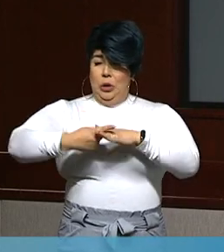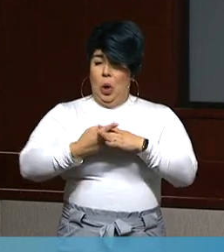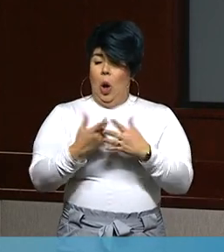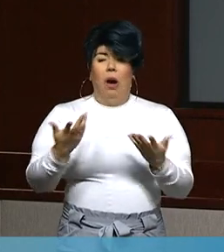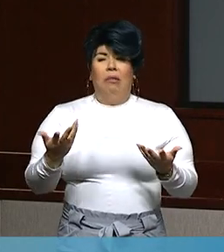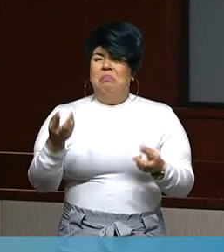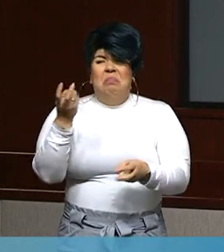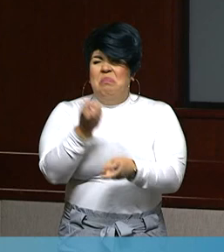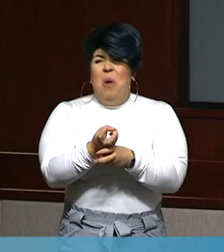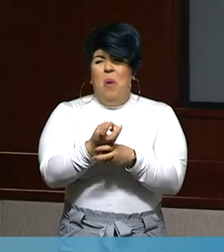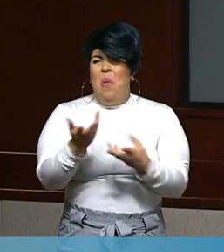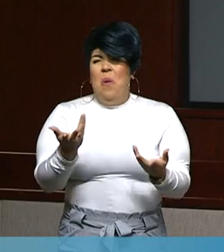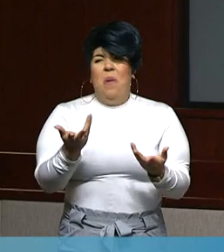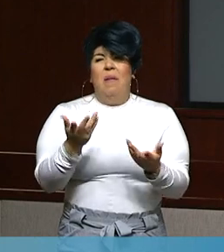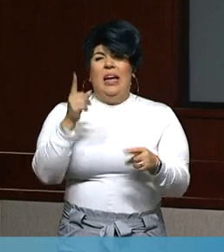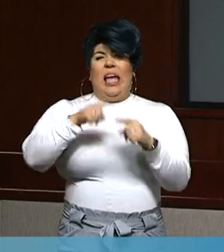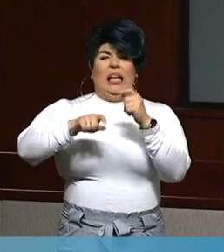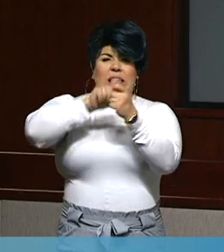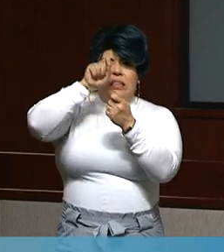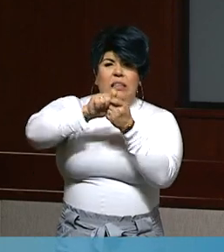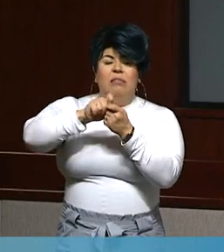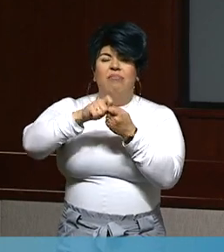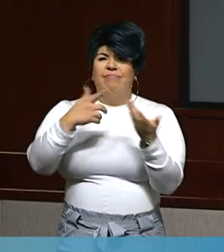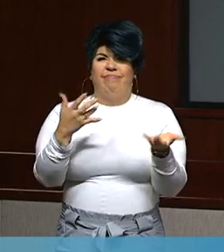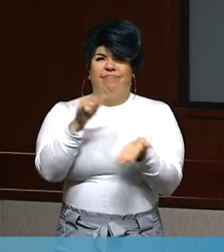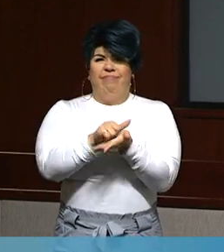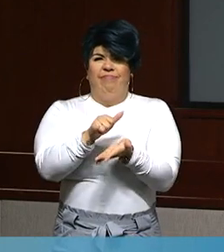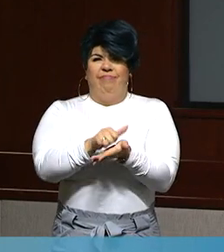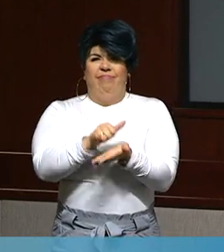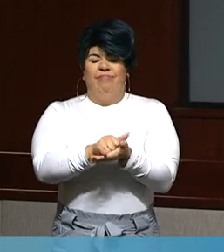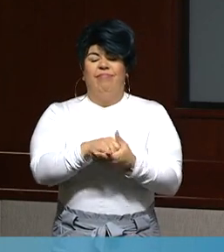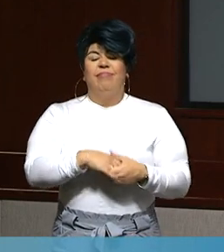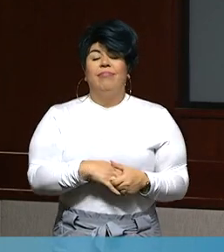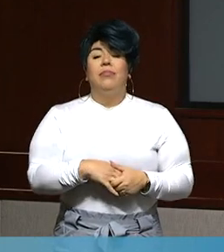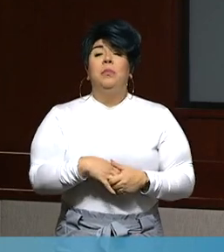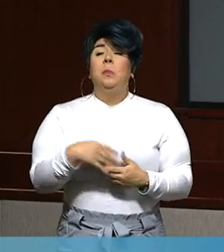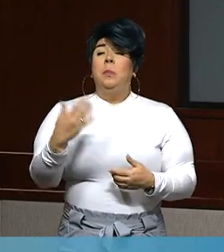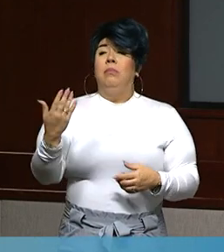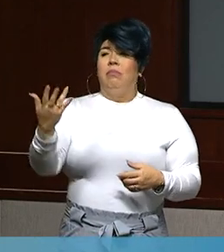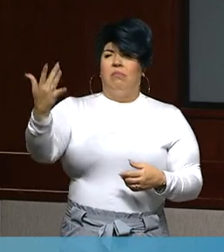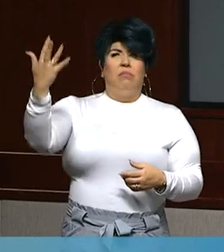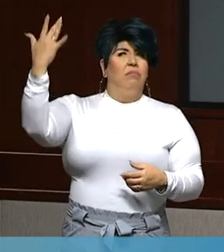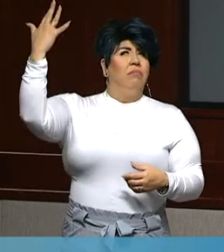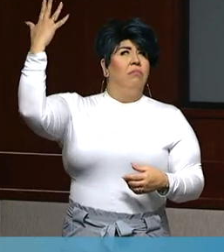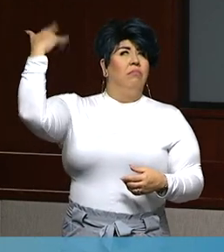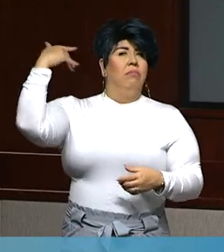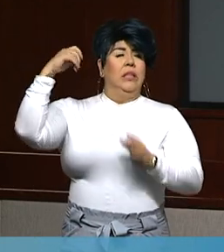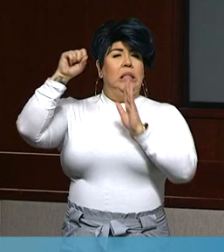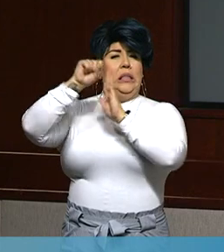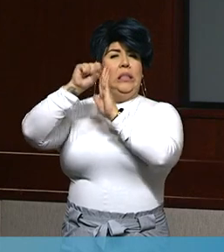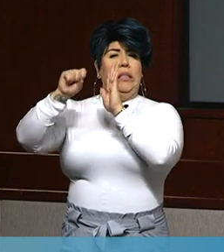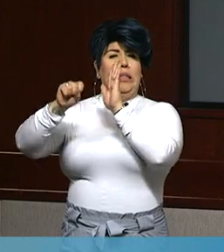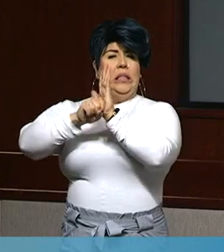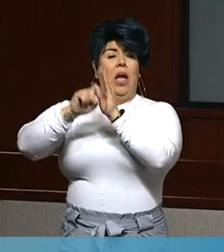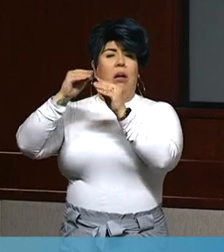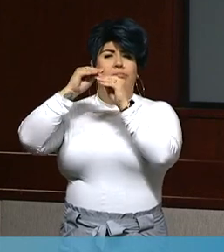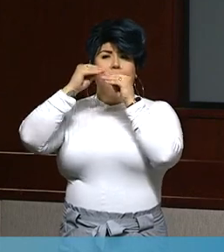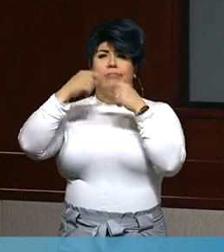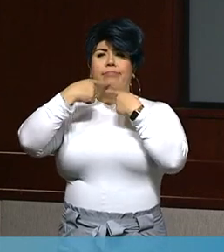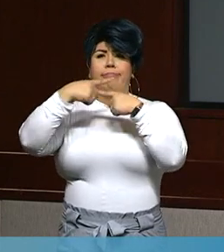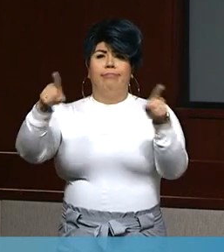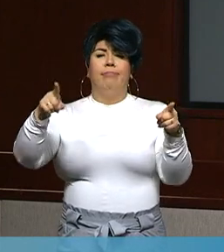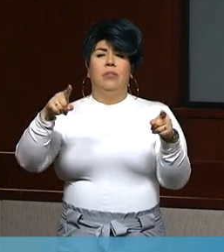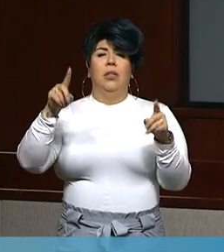very difficult to pinpoint. Early on the state released when they released their safer, their blueprint for a safer